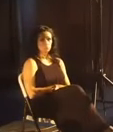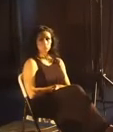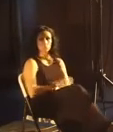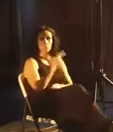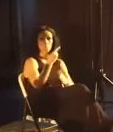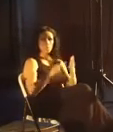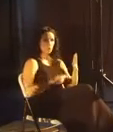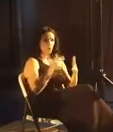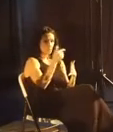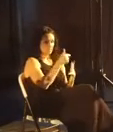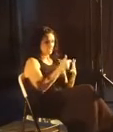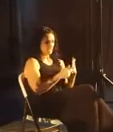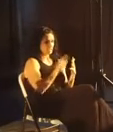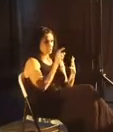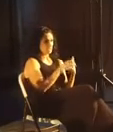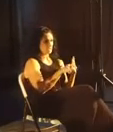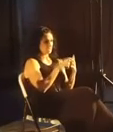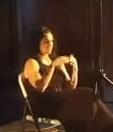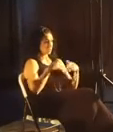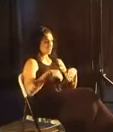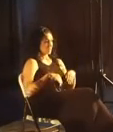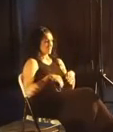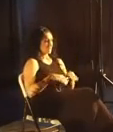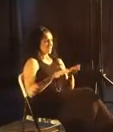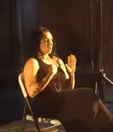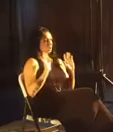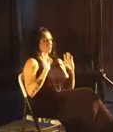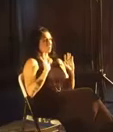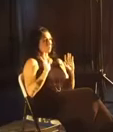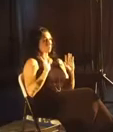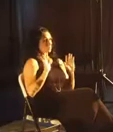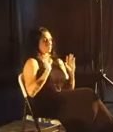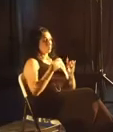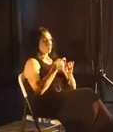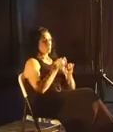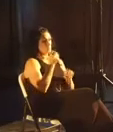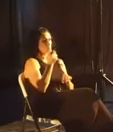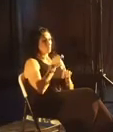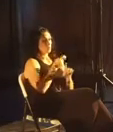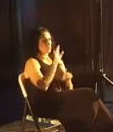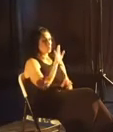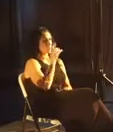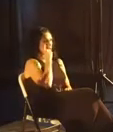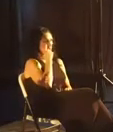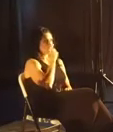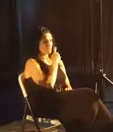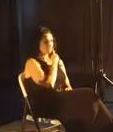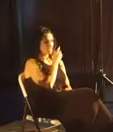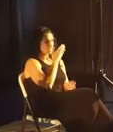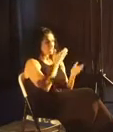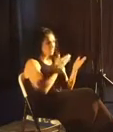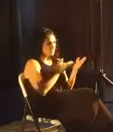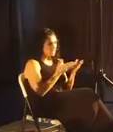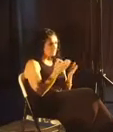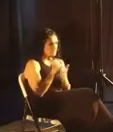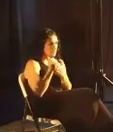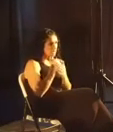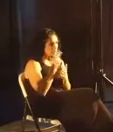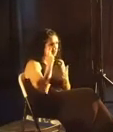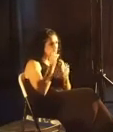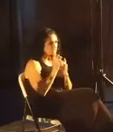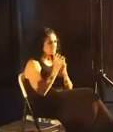What are the things that you need to let go of? What are the things that you need to remove from your eyes? What are the things that might help you see